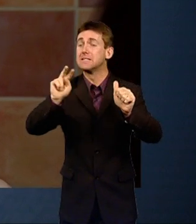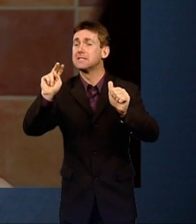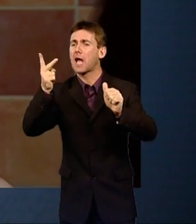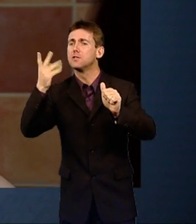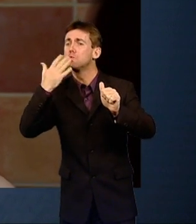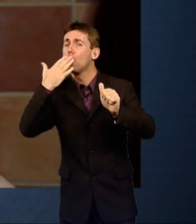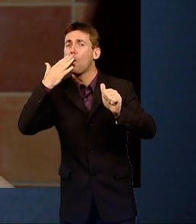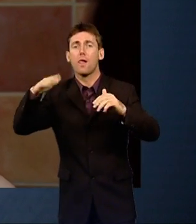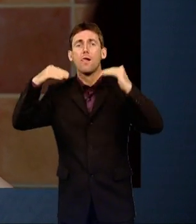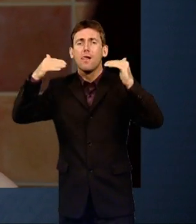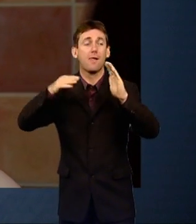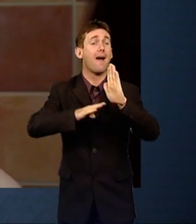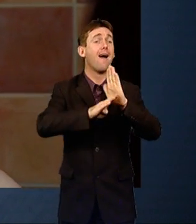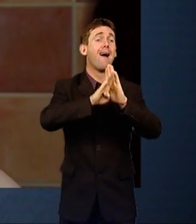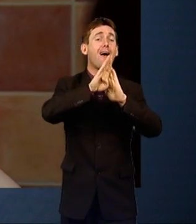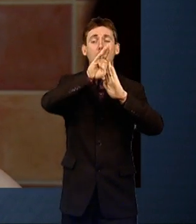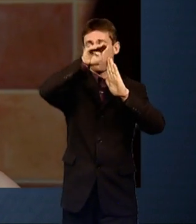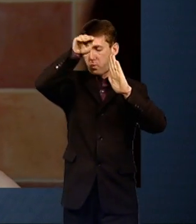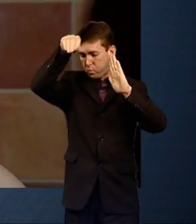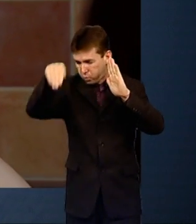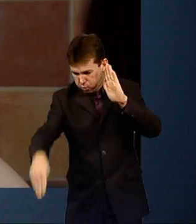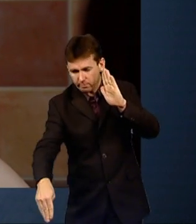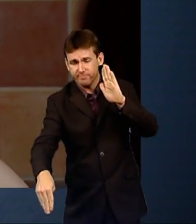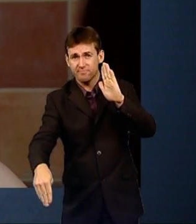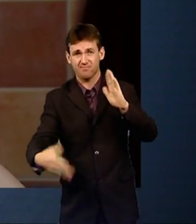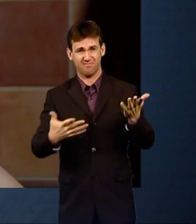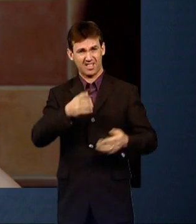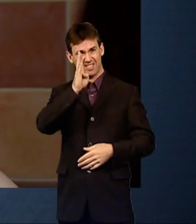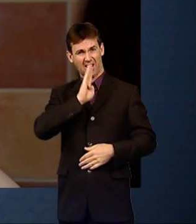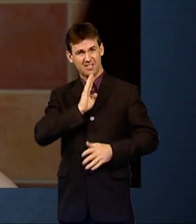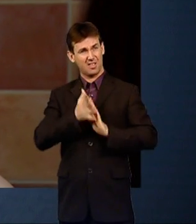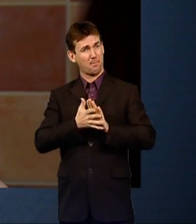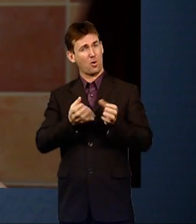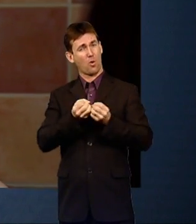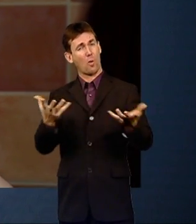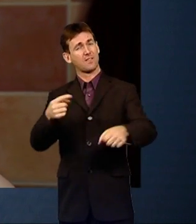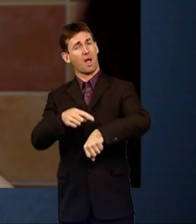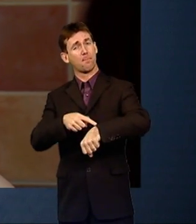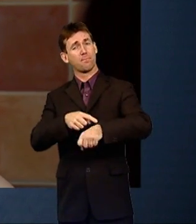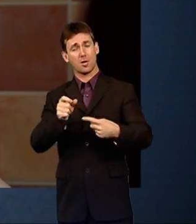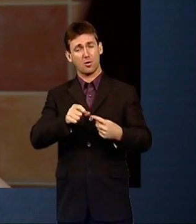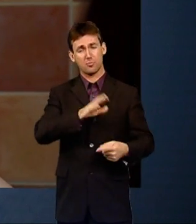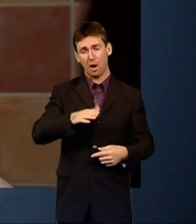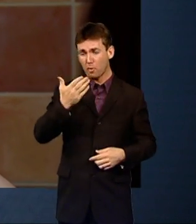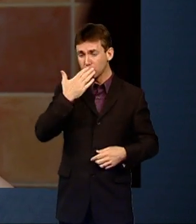because in a way it's been a complete, not a waste of time Craig doing that schooling. He's learnt, since he left that school he's learnt